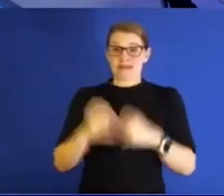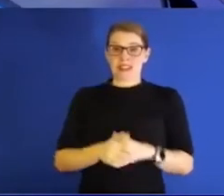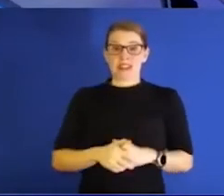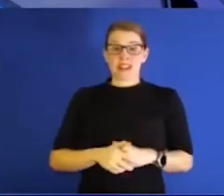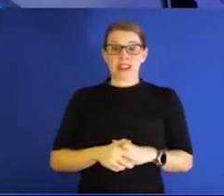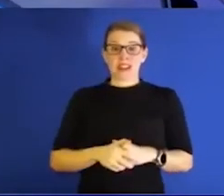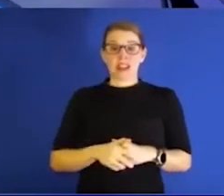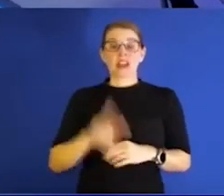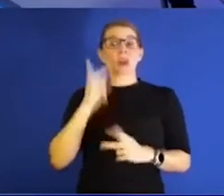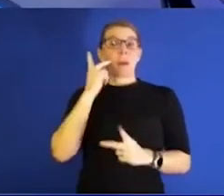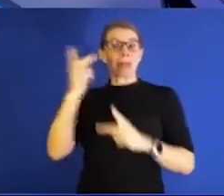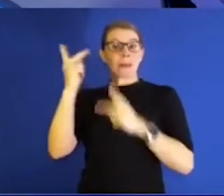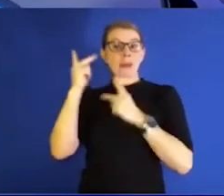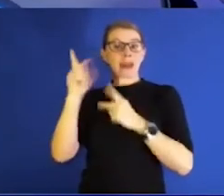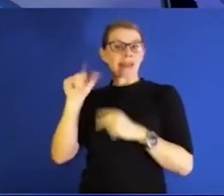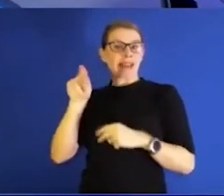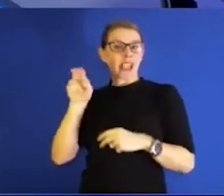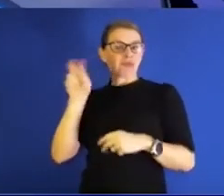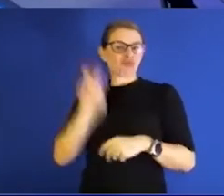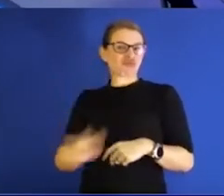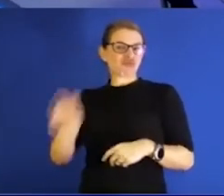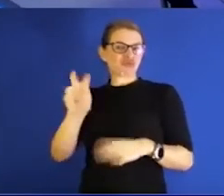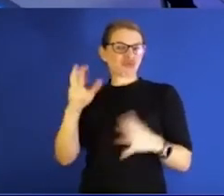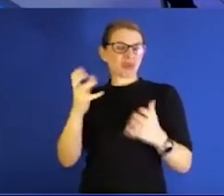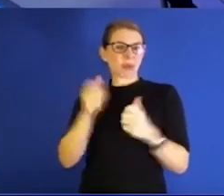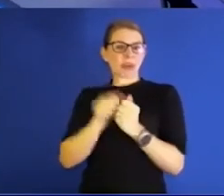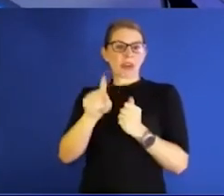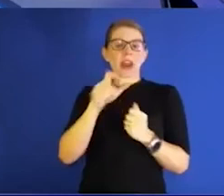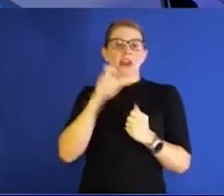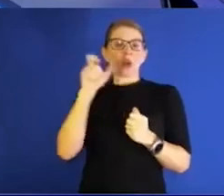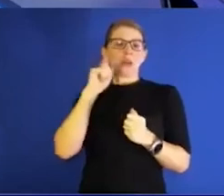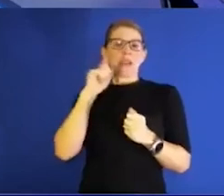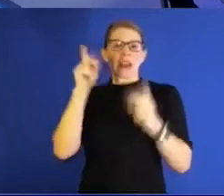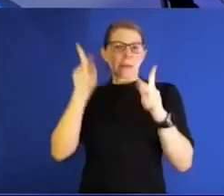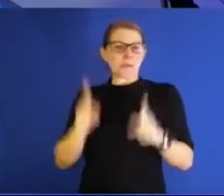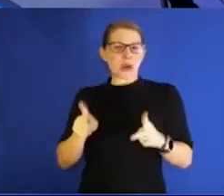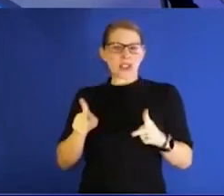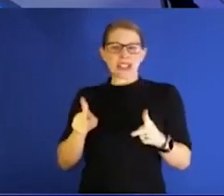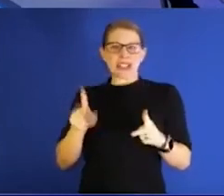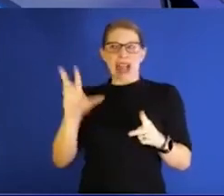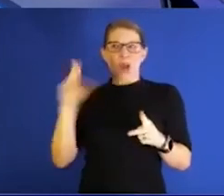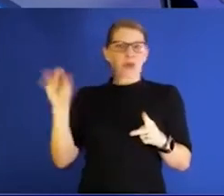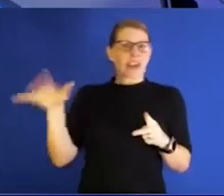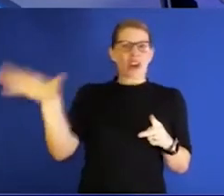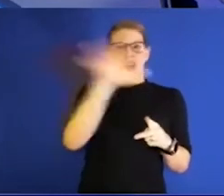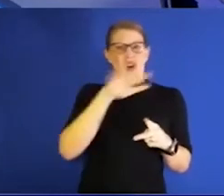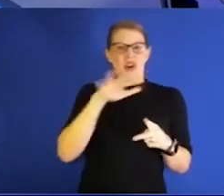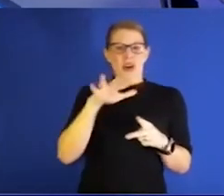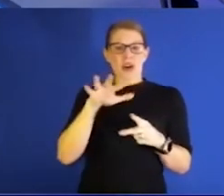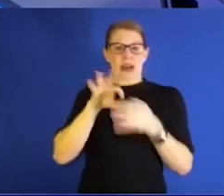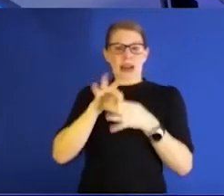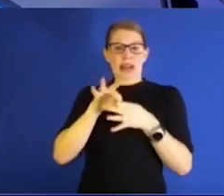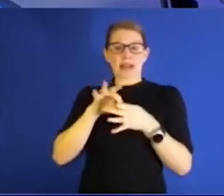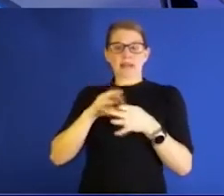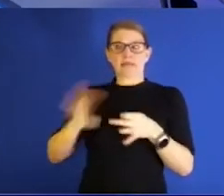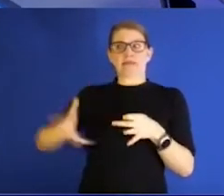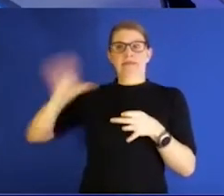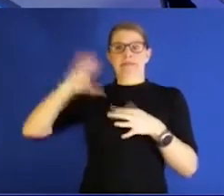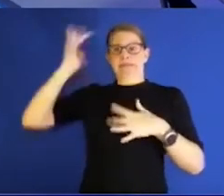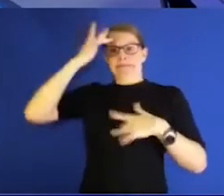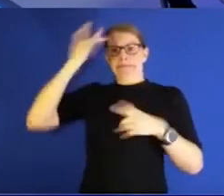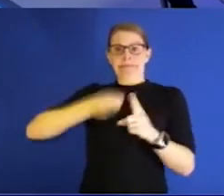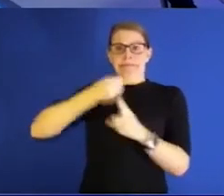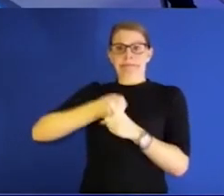lane with you because I don't think there's a person out there who can really not connect the beginning of this pandemic. And when we knew this was a real problem, then